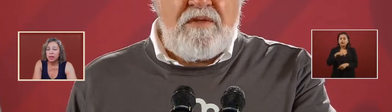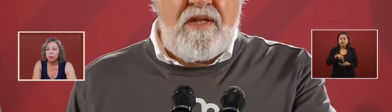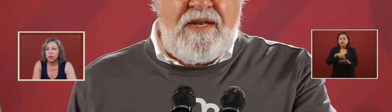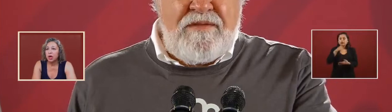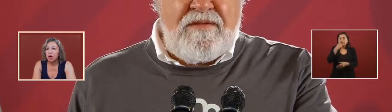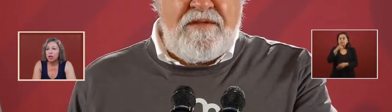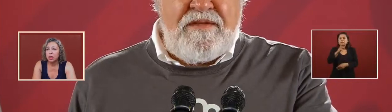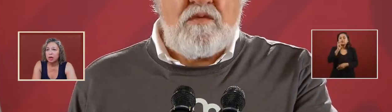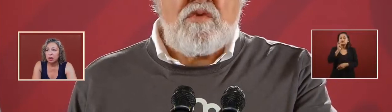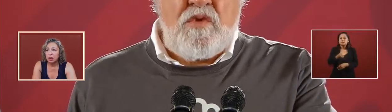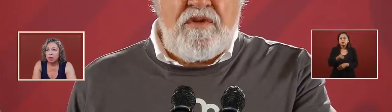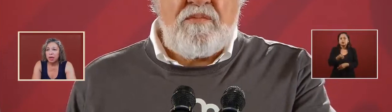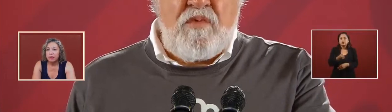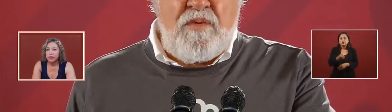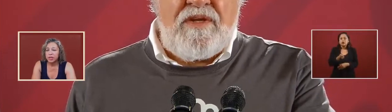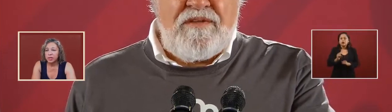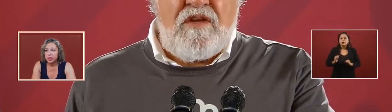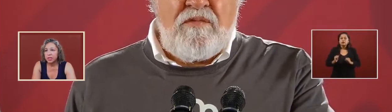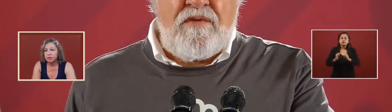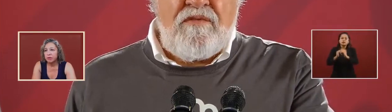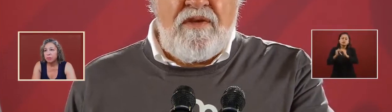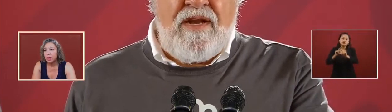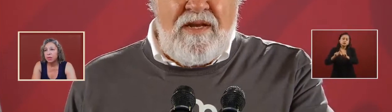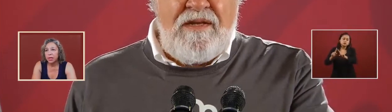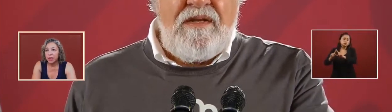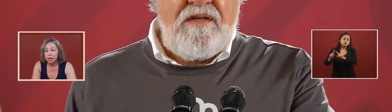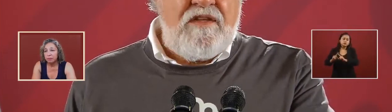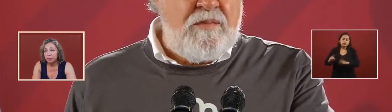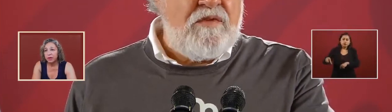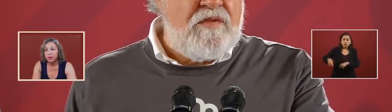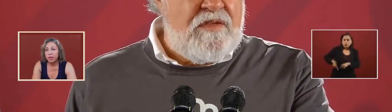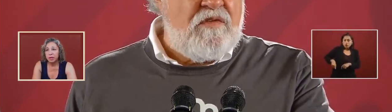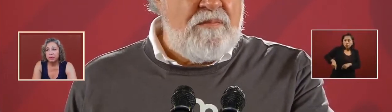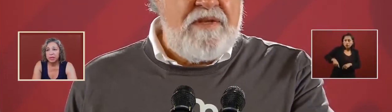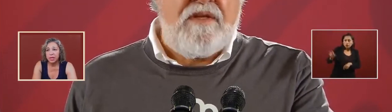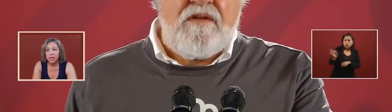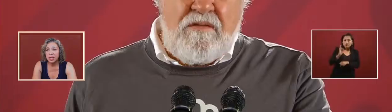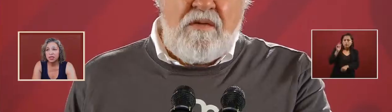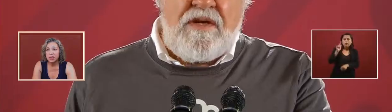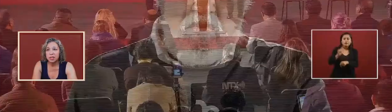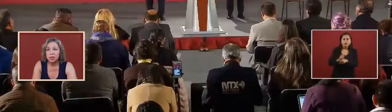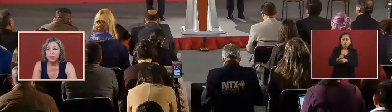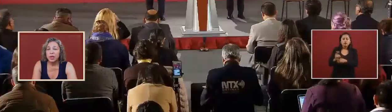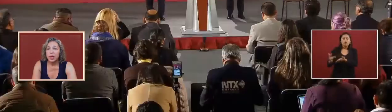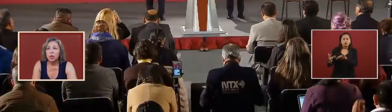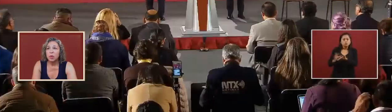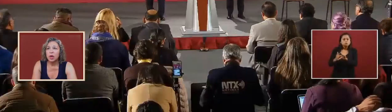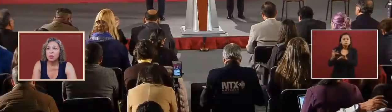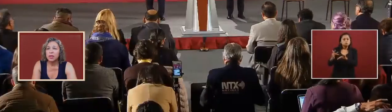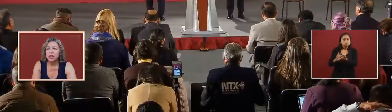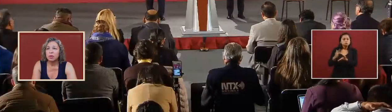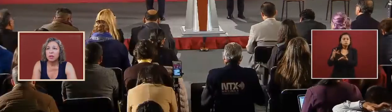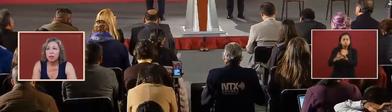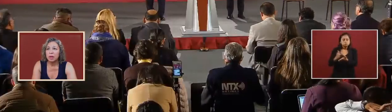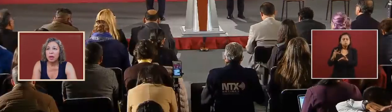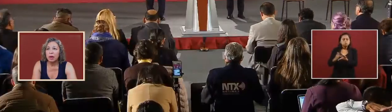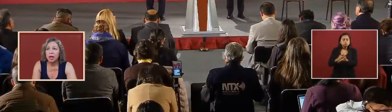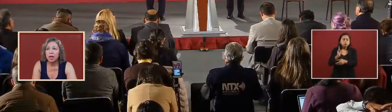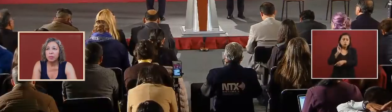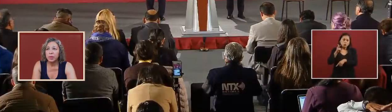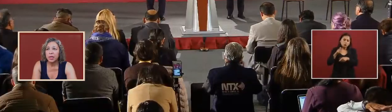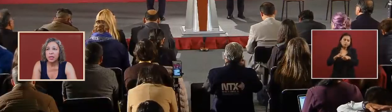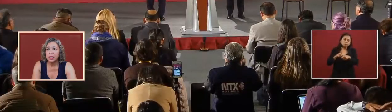going to put all our effort to this for public and federal investigation we hope that they will